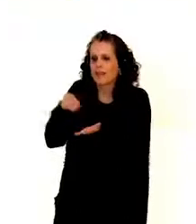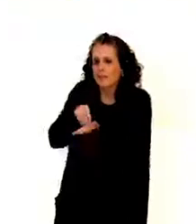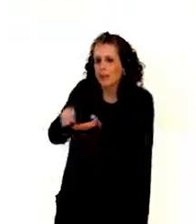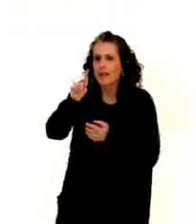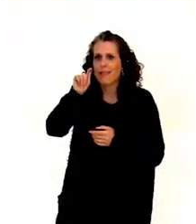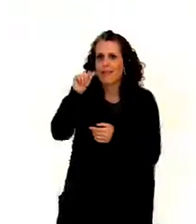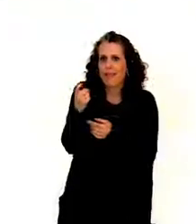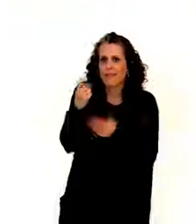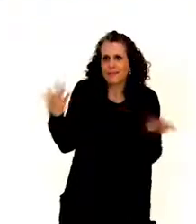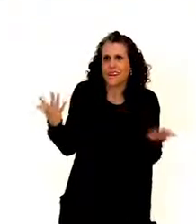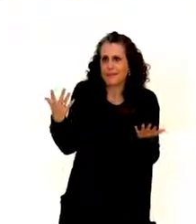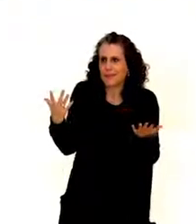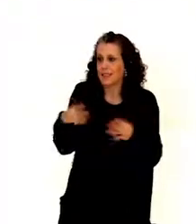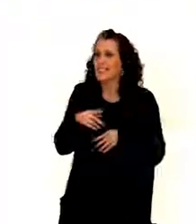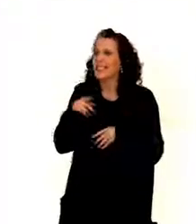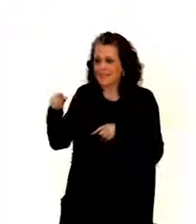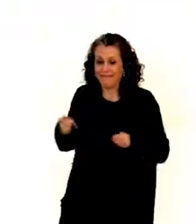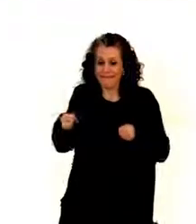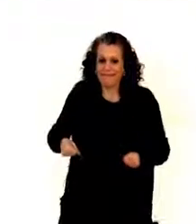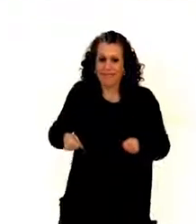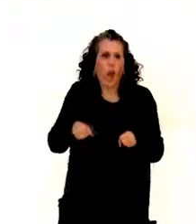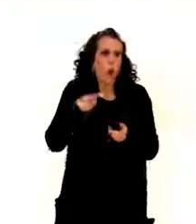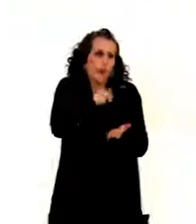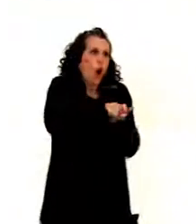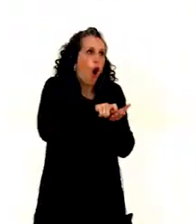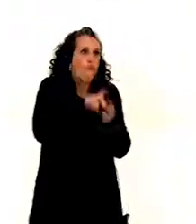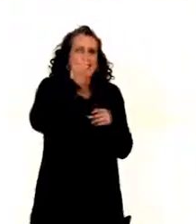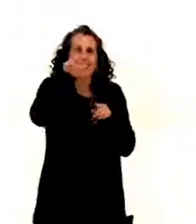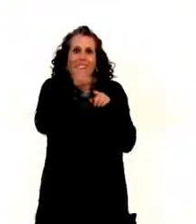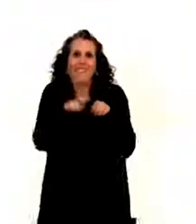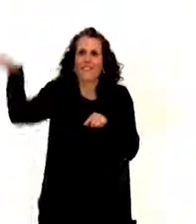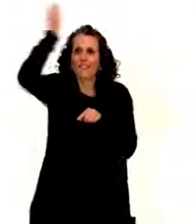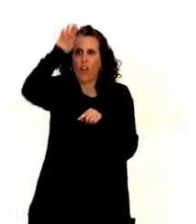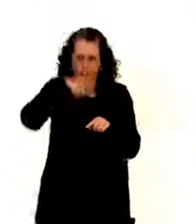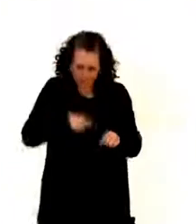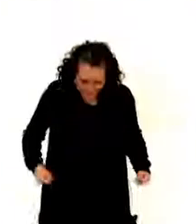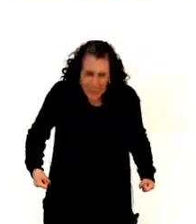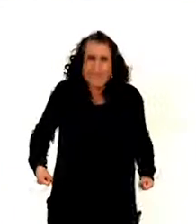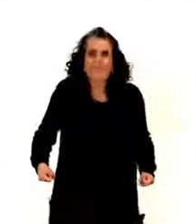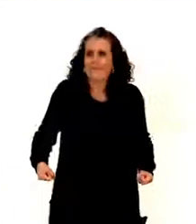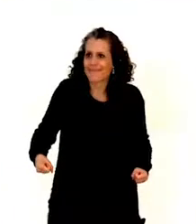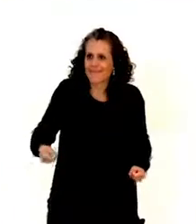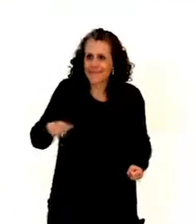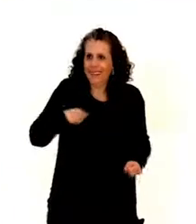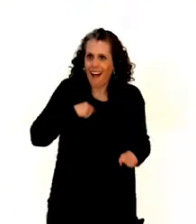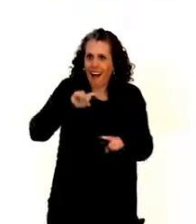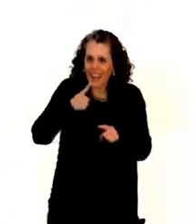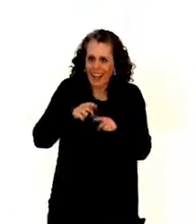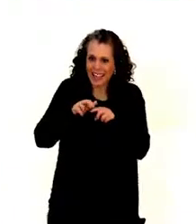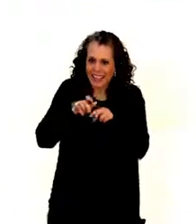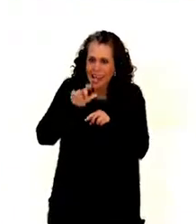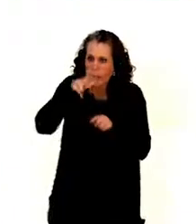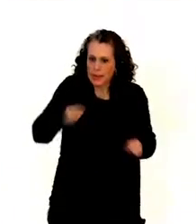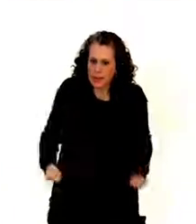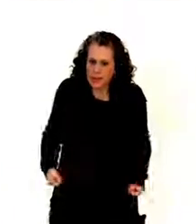they said, well, madam, at the office is at the second floor. And she's like, I cannot climb with crutches for 24 steps.